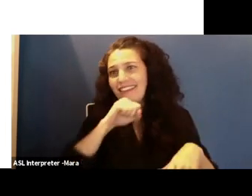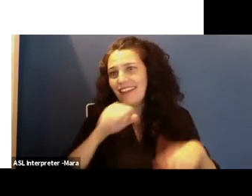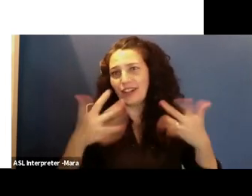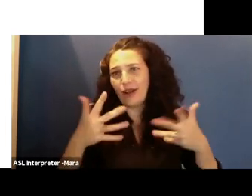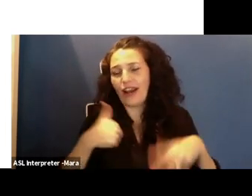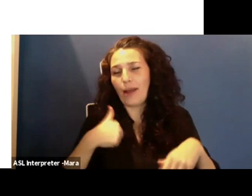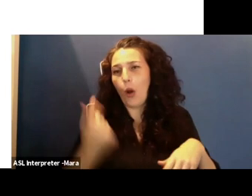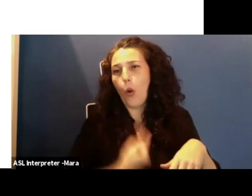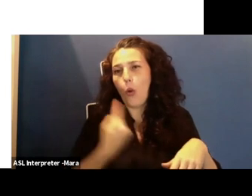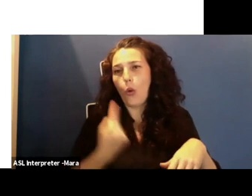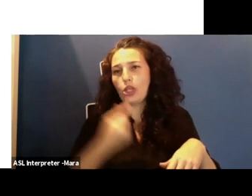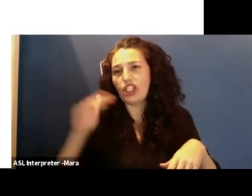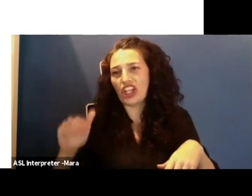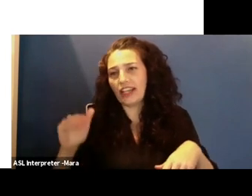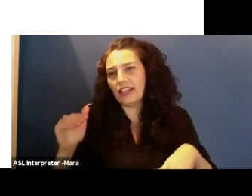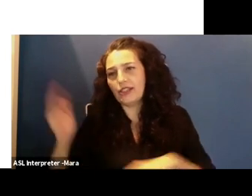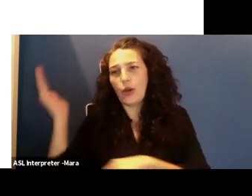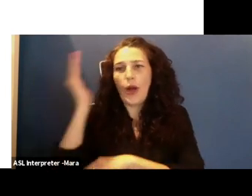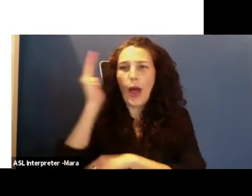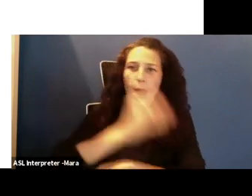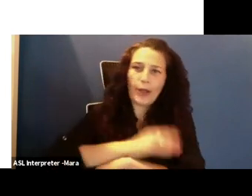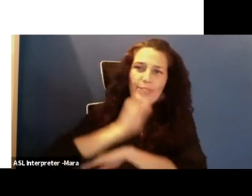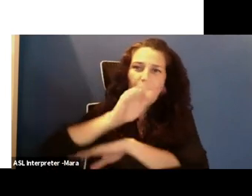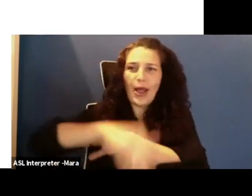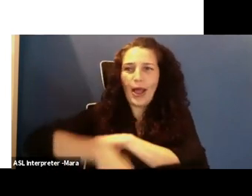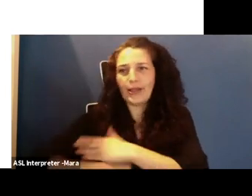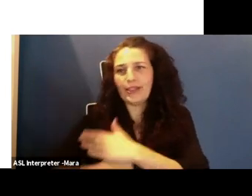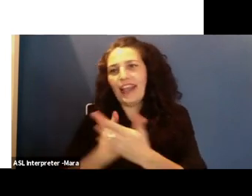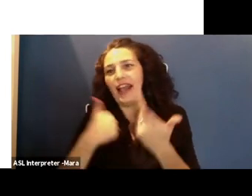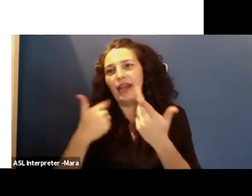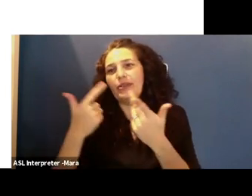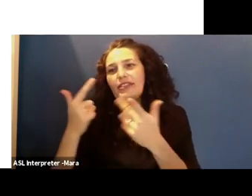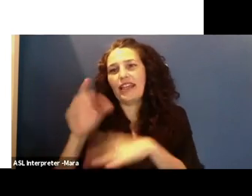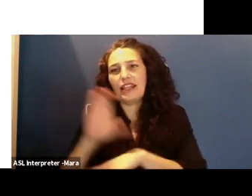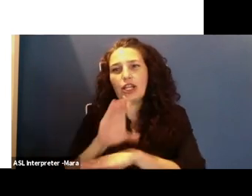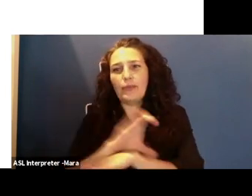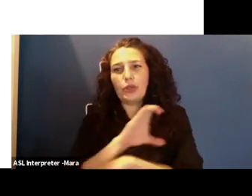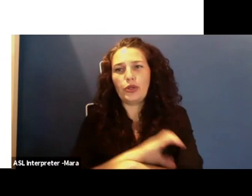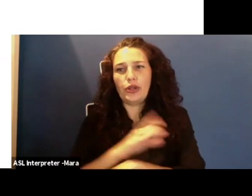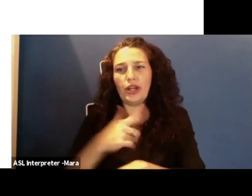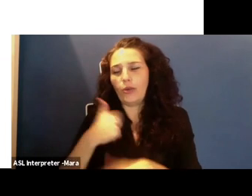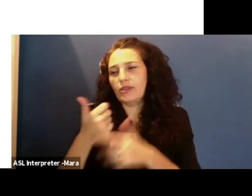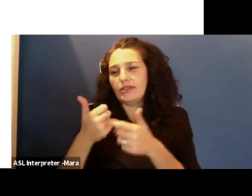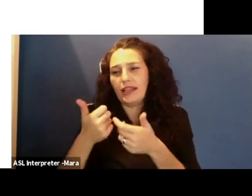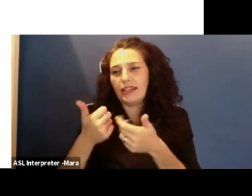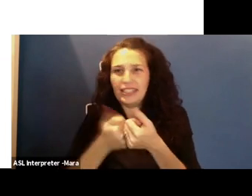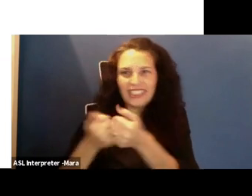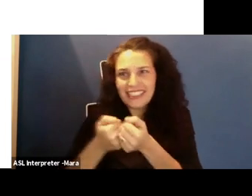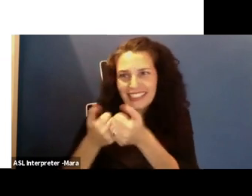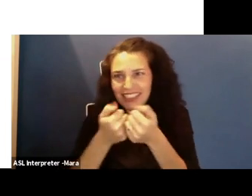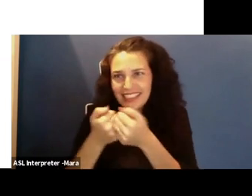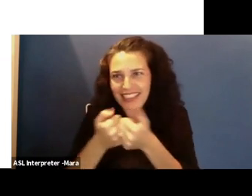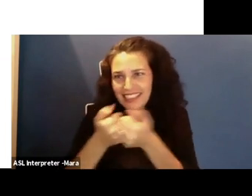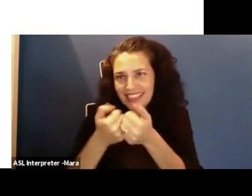all day, all night. And video games, it was the same thing. I couldn't put down the controller. And